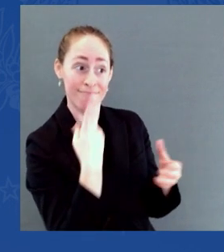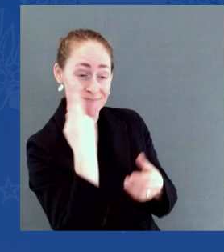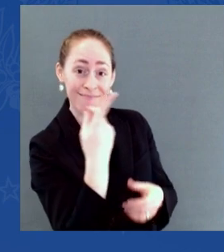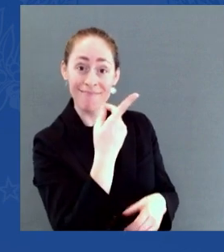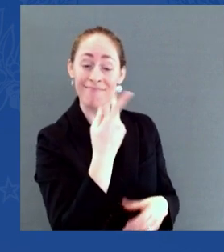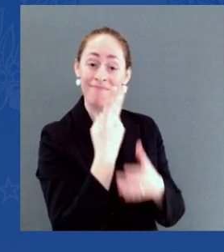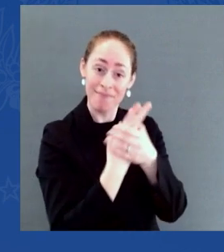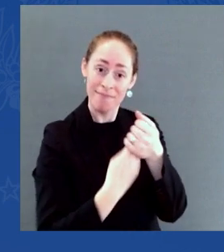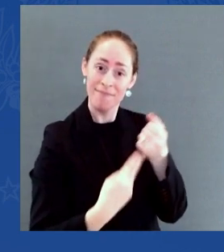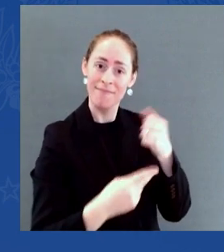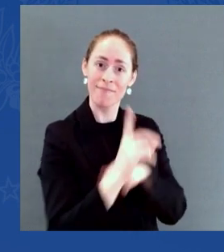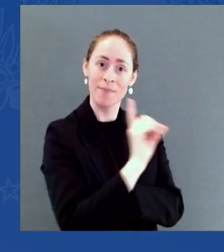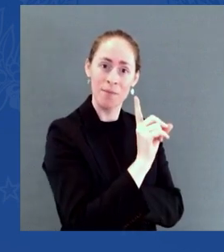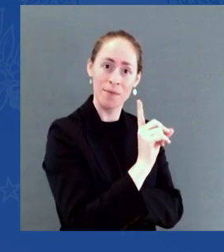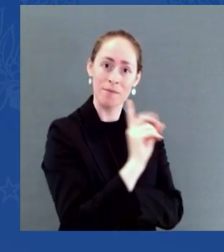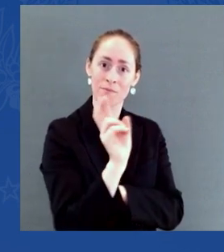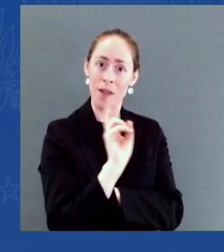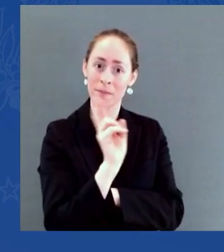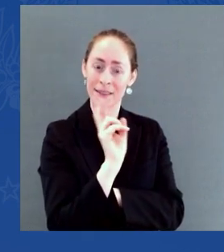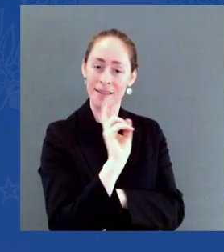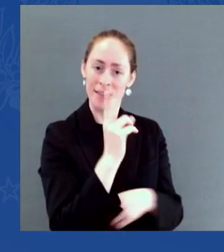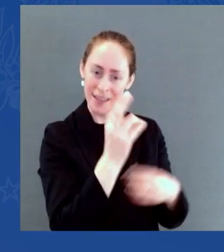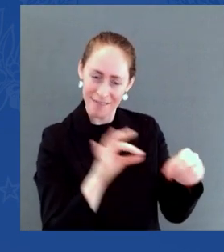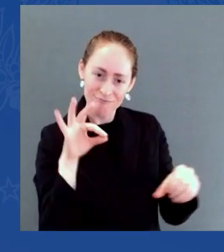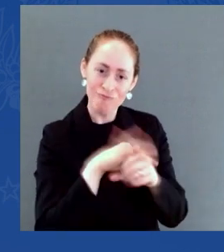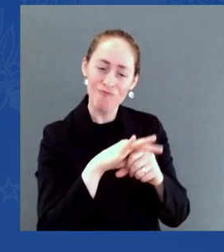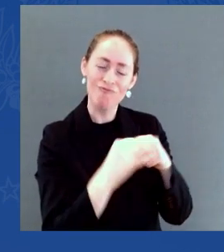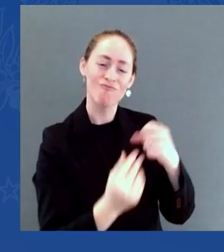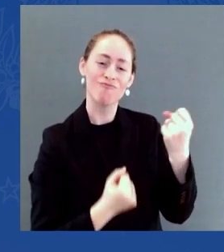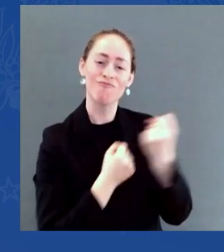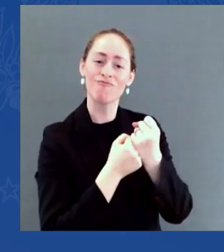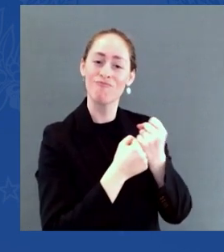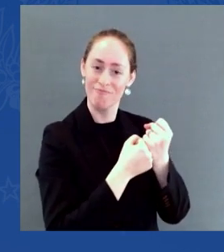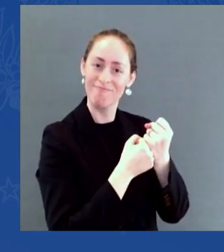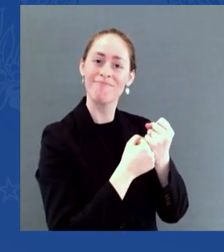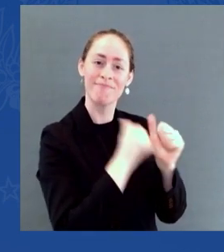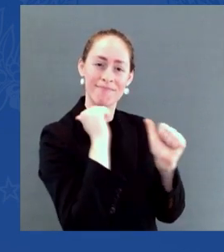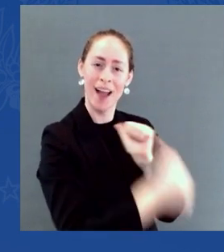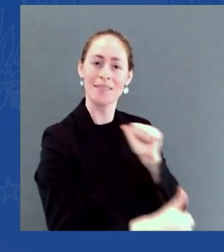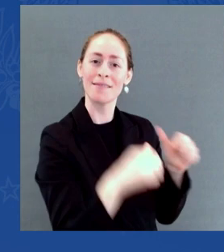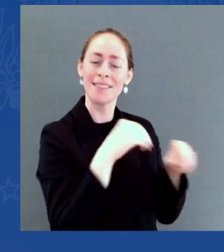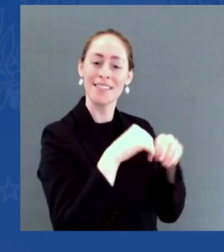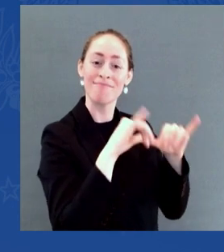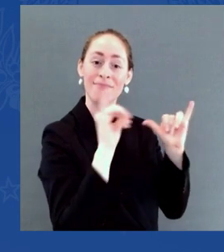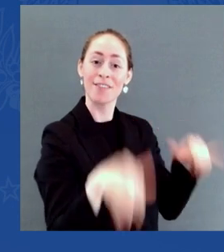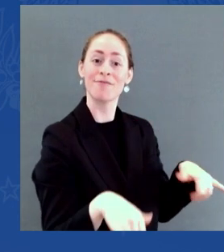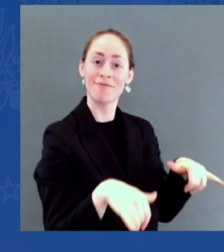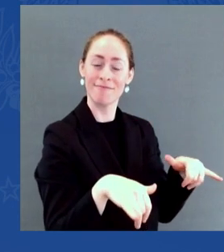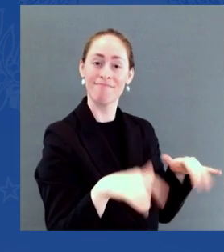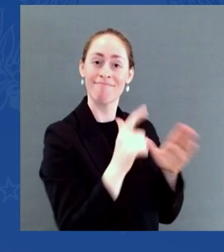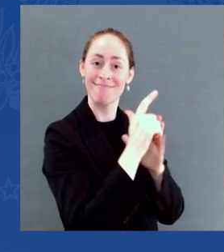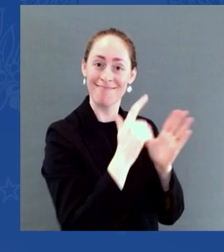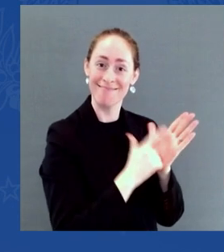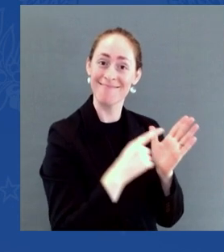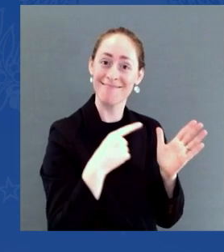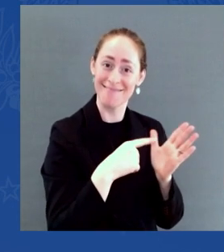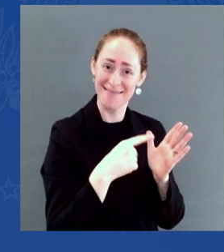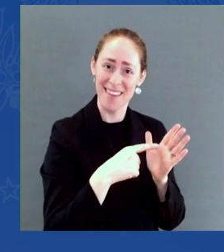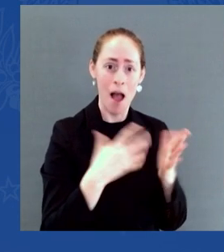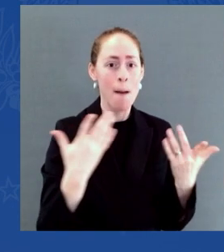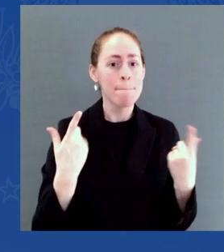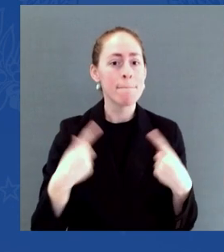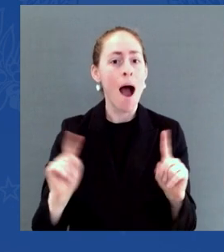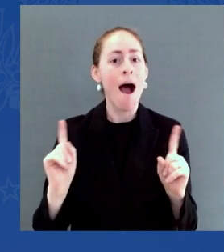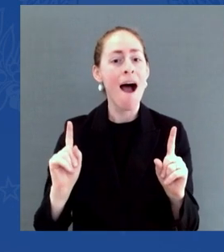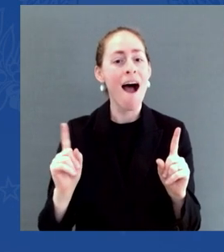For most of the 20th century, we led the world by a significant margin because we invested in ourselves, not